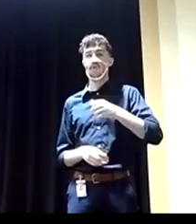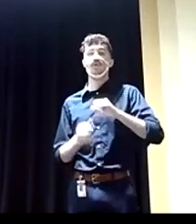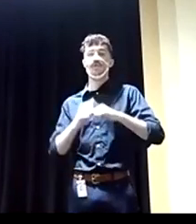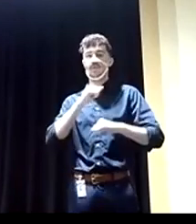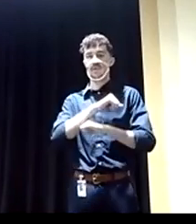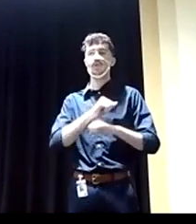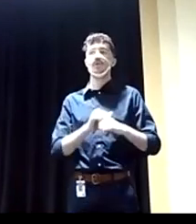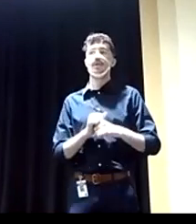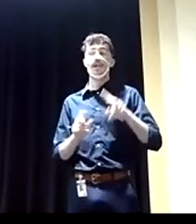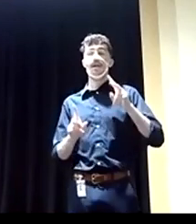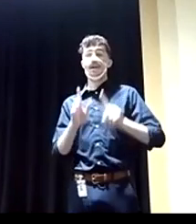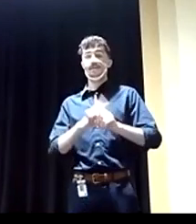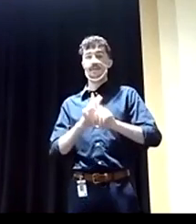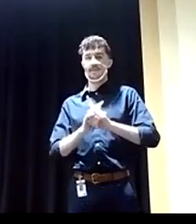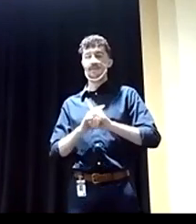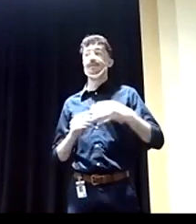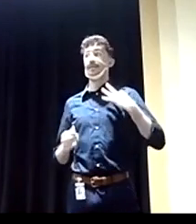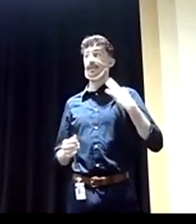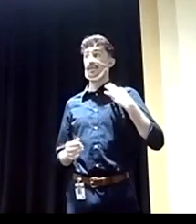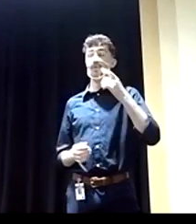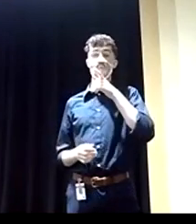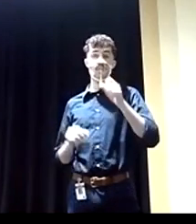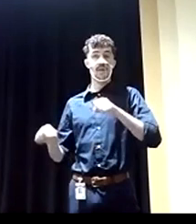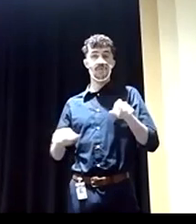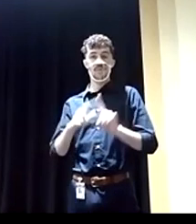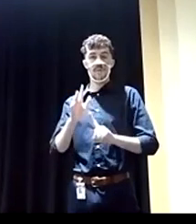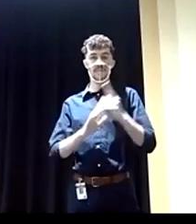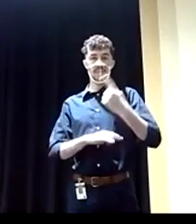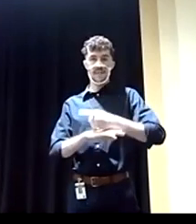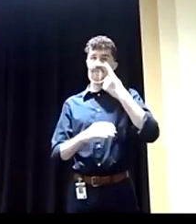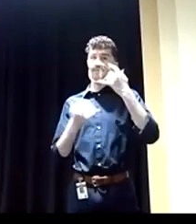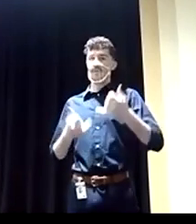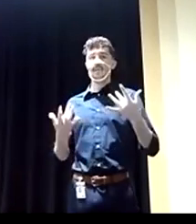and candidates for coming today that came together to make today possible.